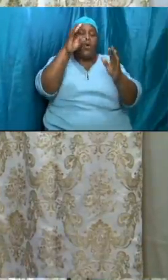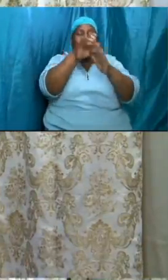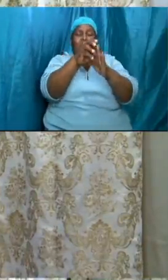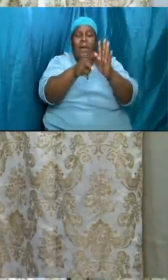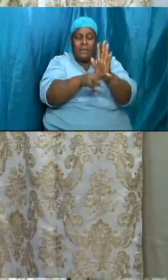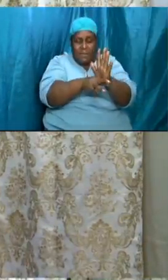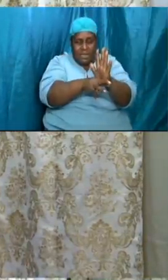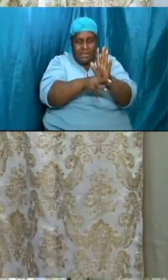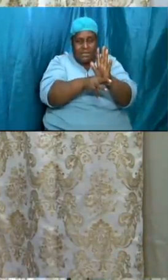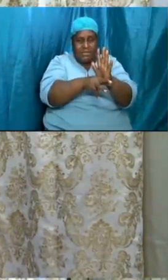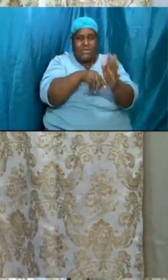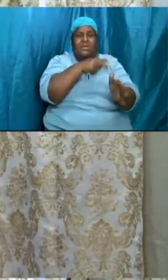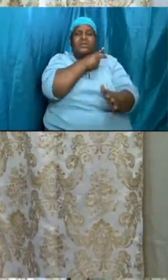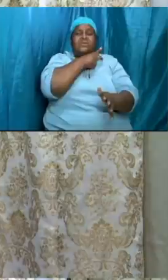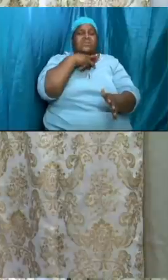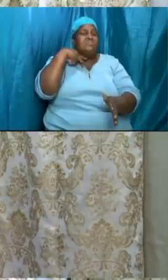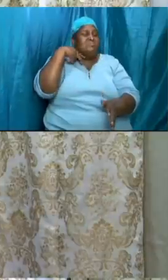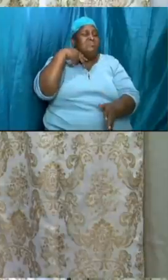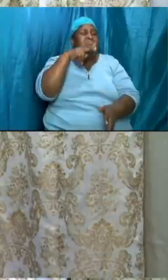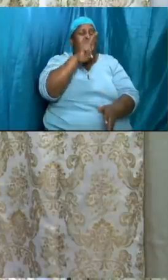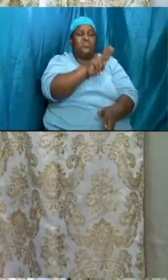proverbs chapter number 22